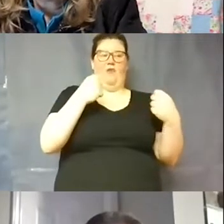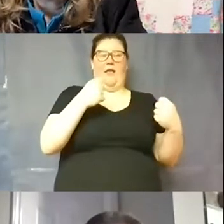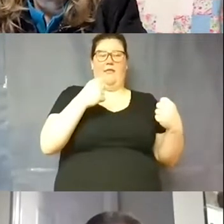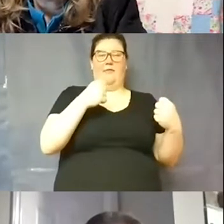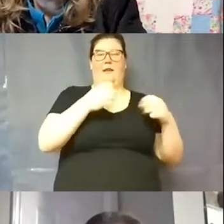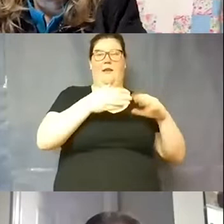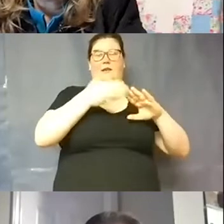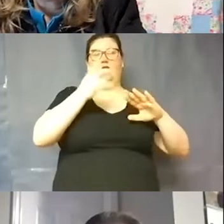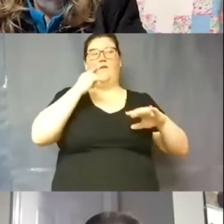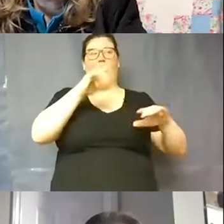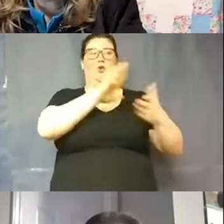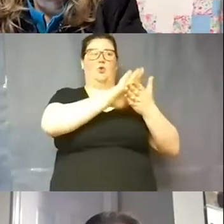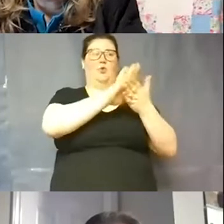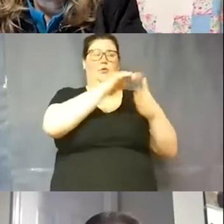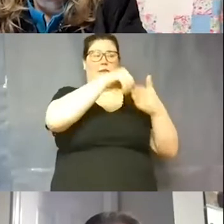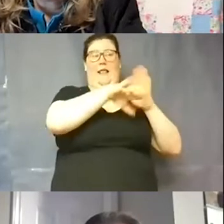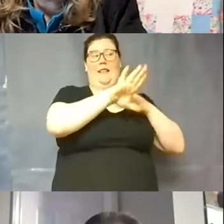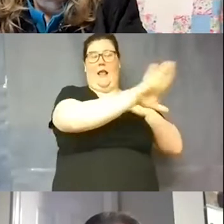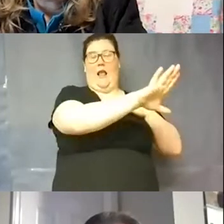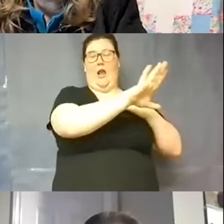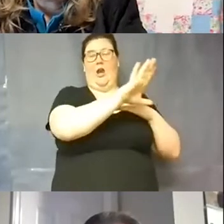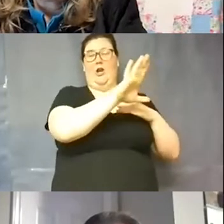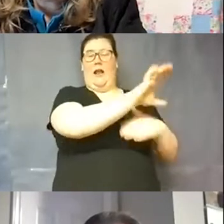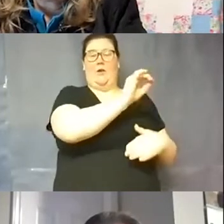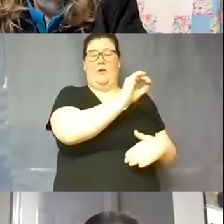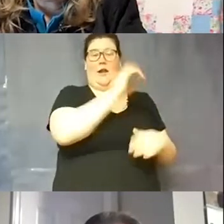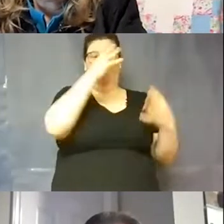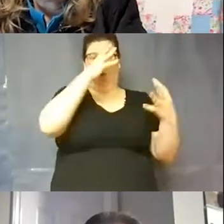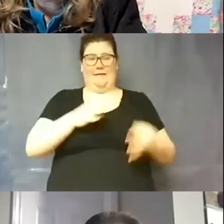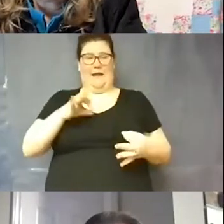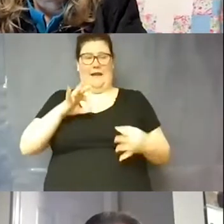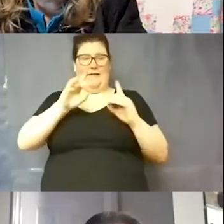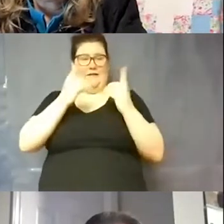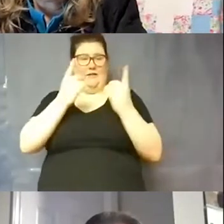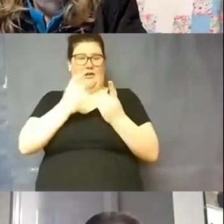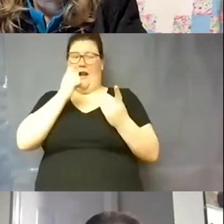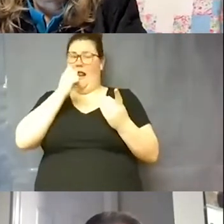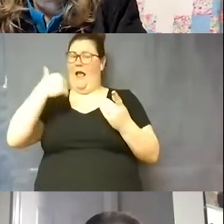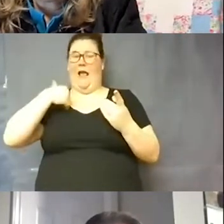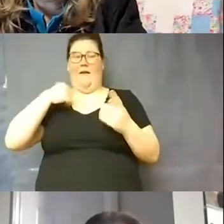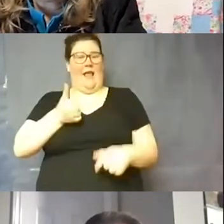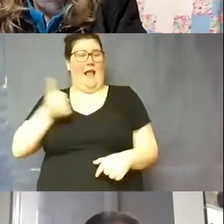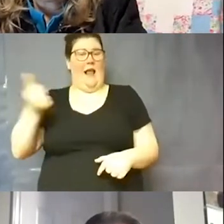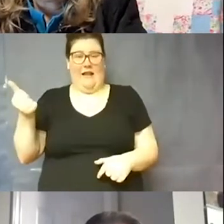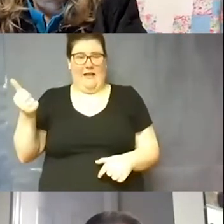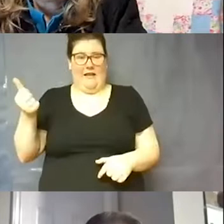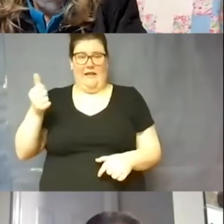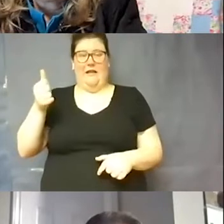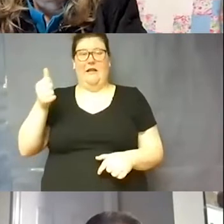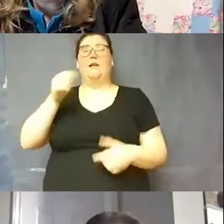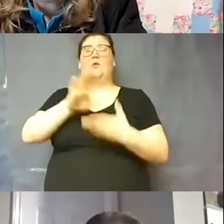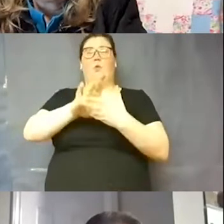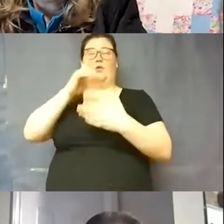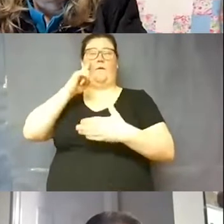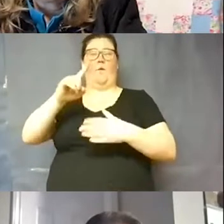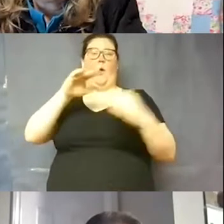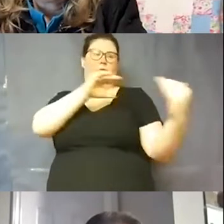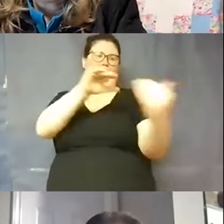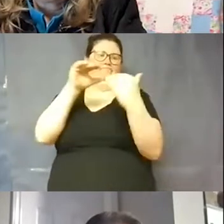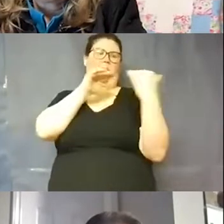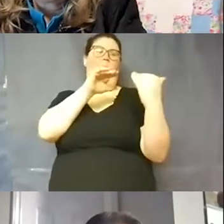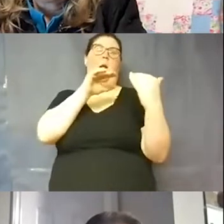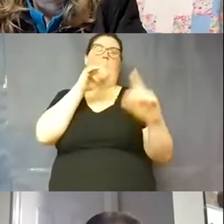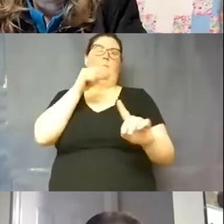the schools in their county and then we decided as a district to not have it in any of the schools for um for equity purposes anyway